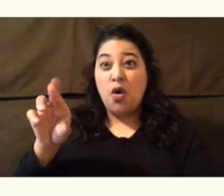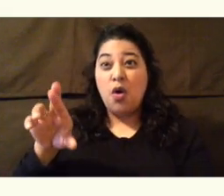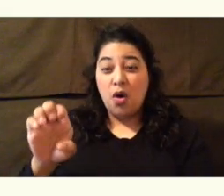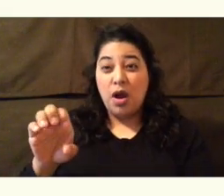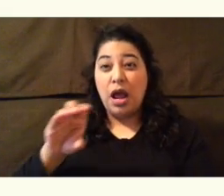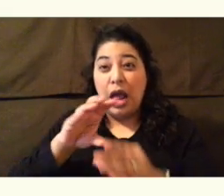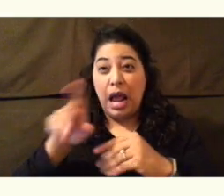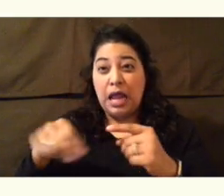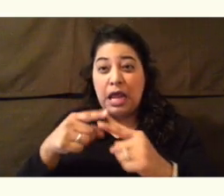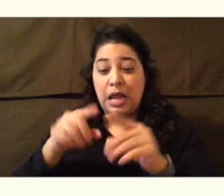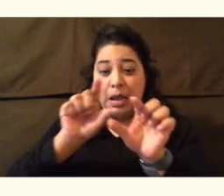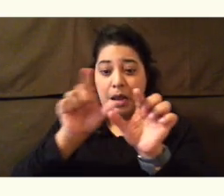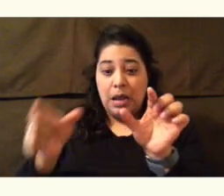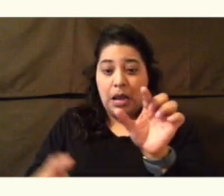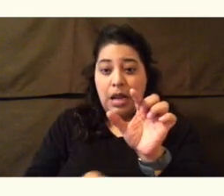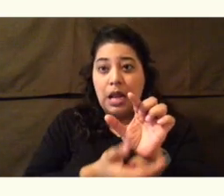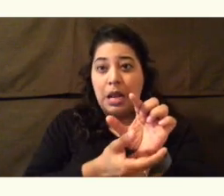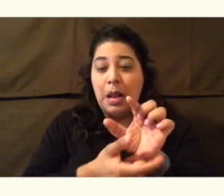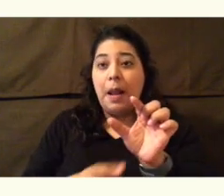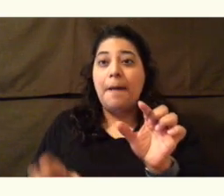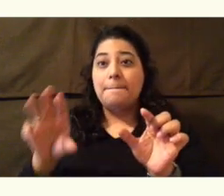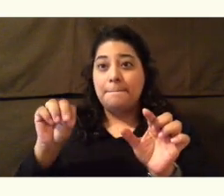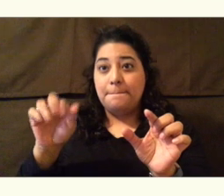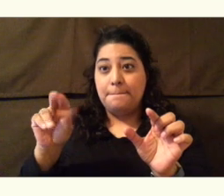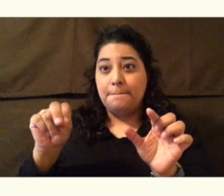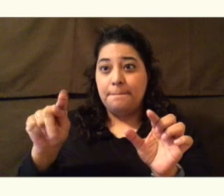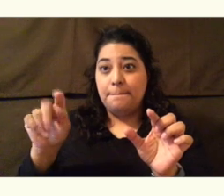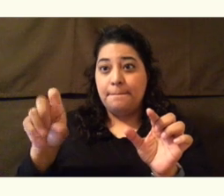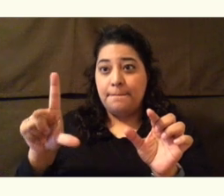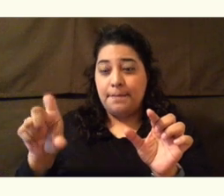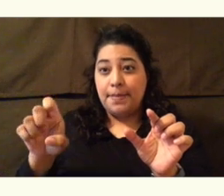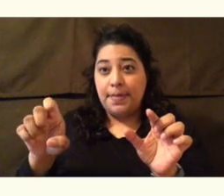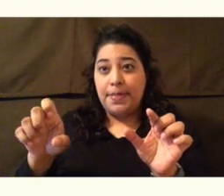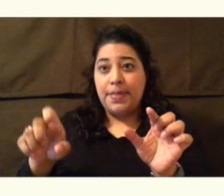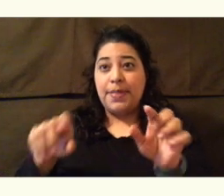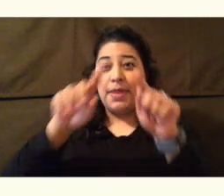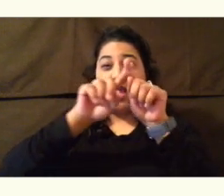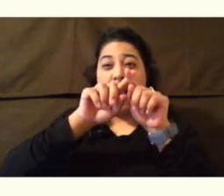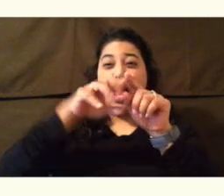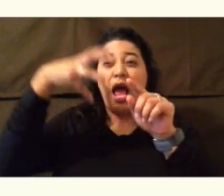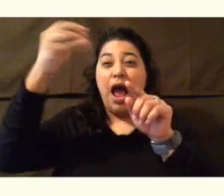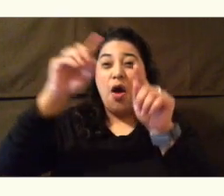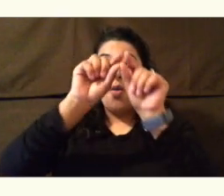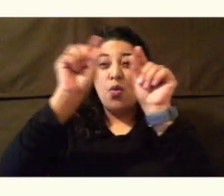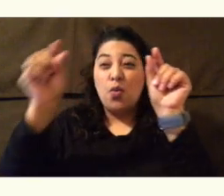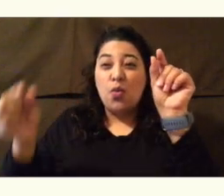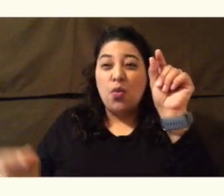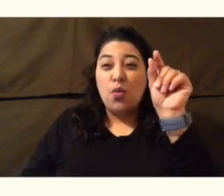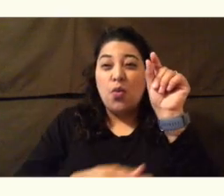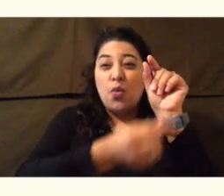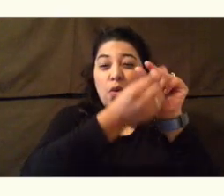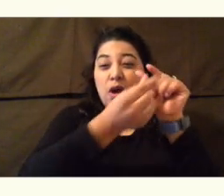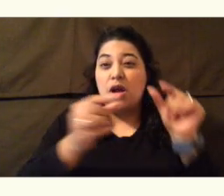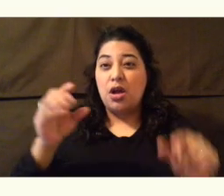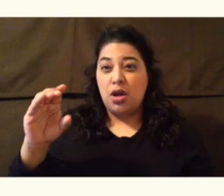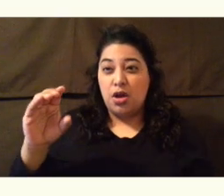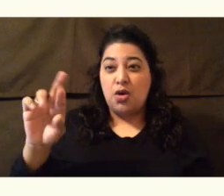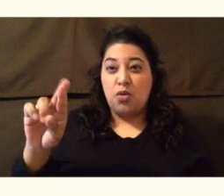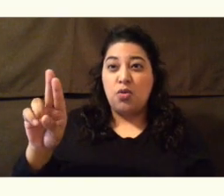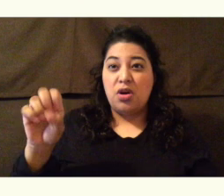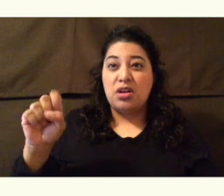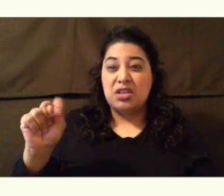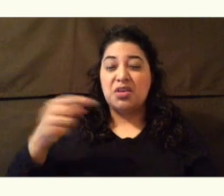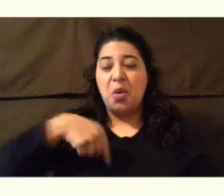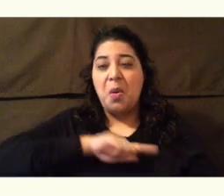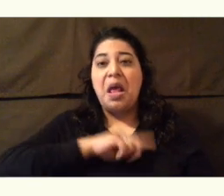middle. The outermost layer is the crust, which is the layer we live on. The crust